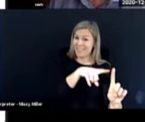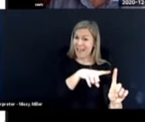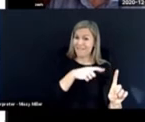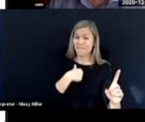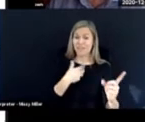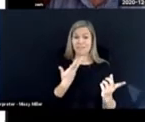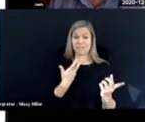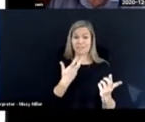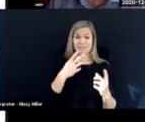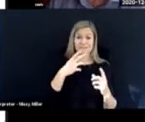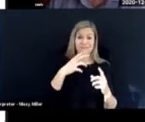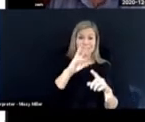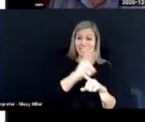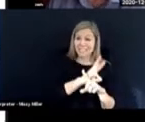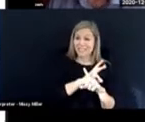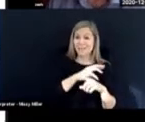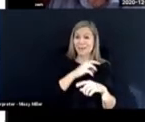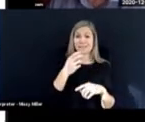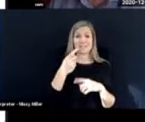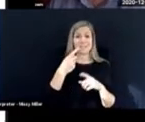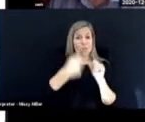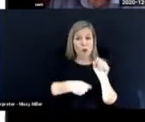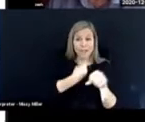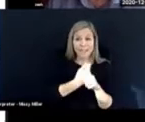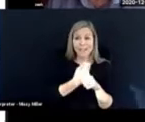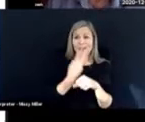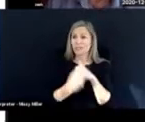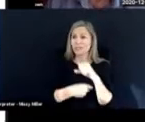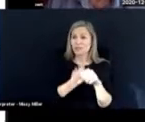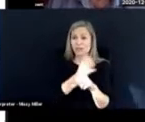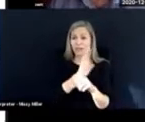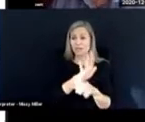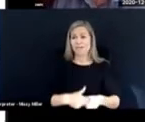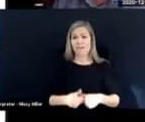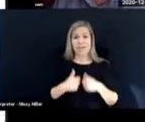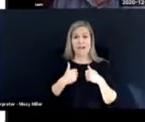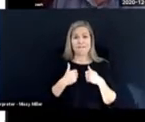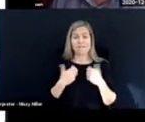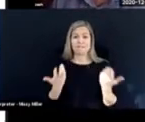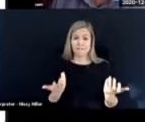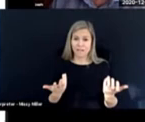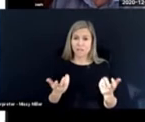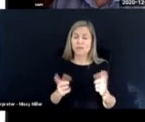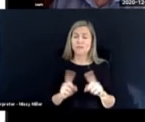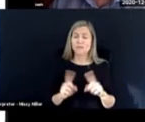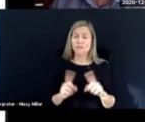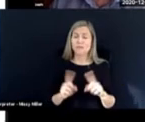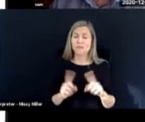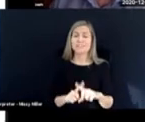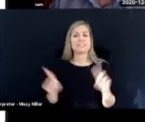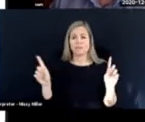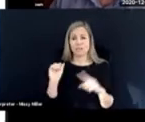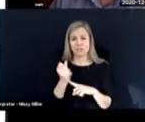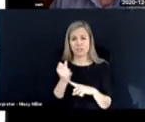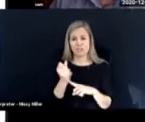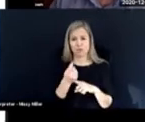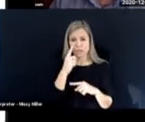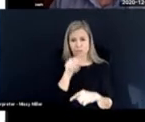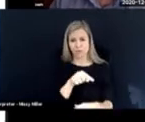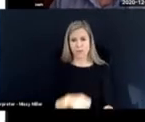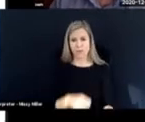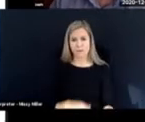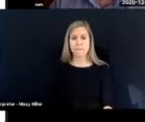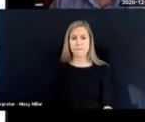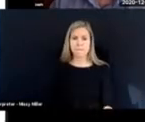for the first month, six months, 12 months, two years of their life. So it's a very, very different